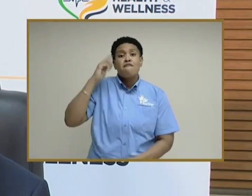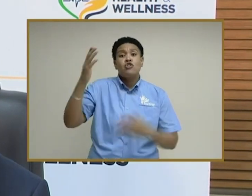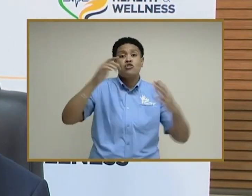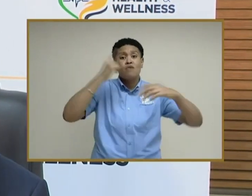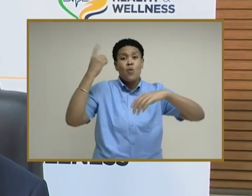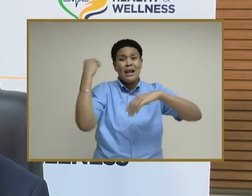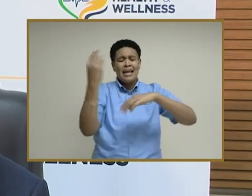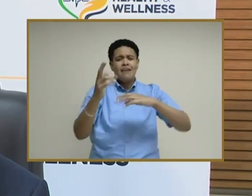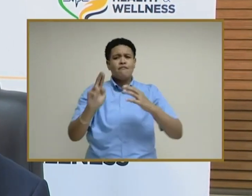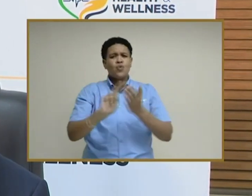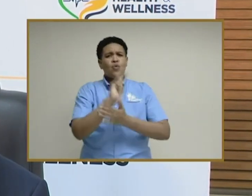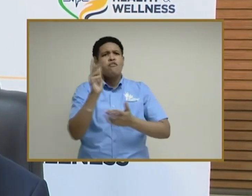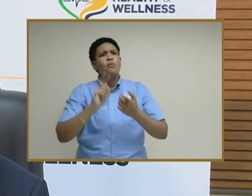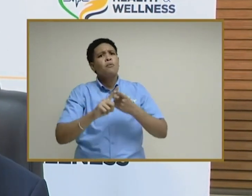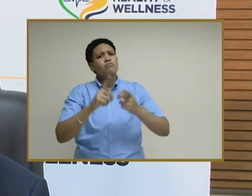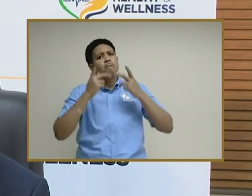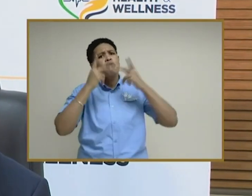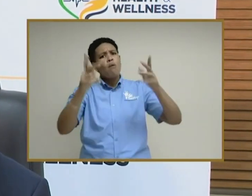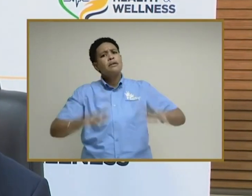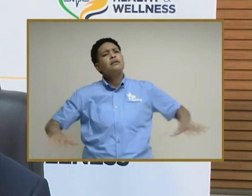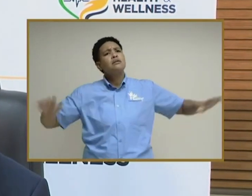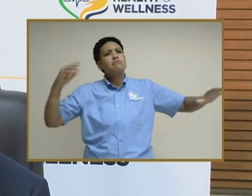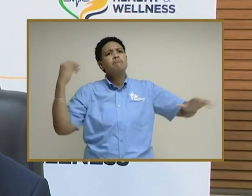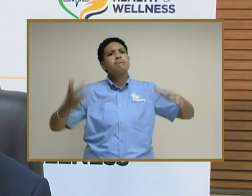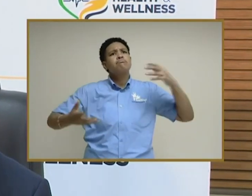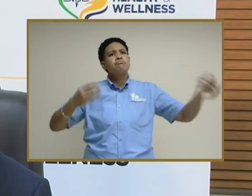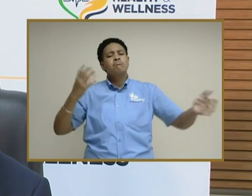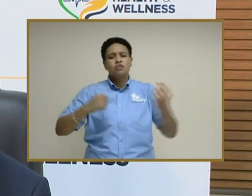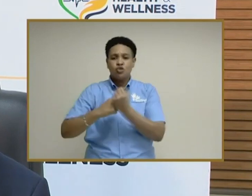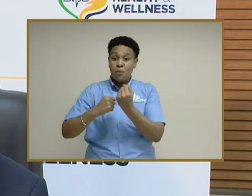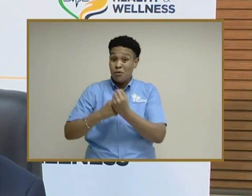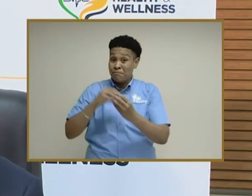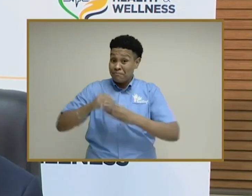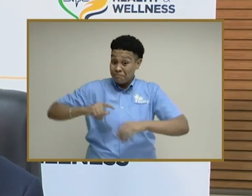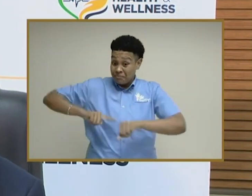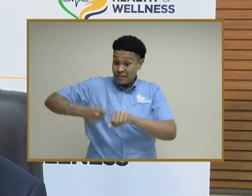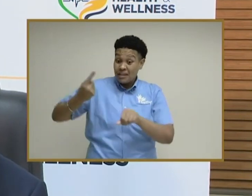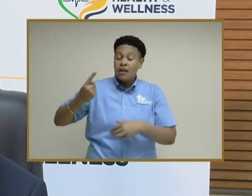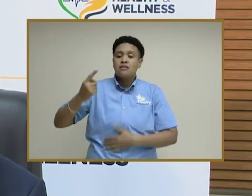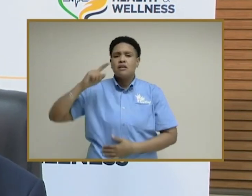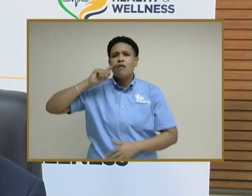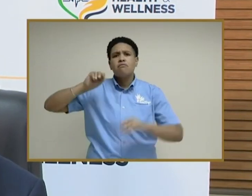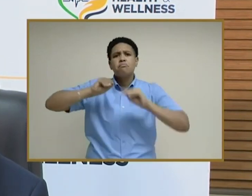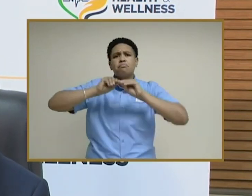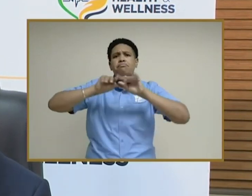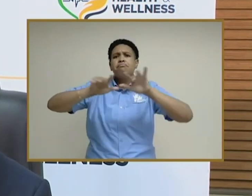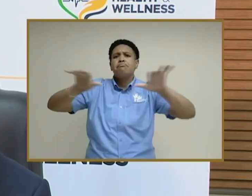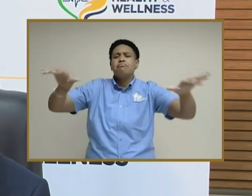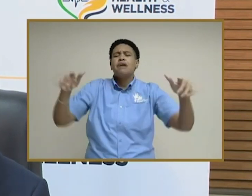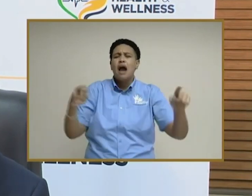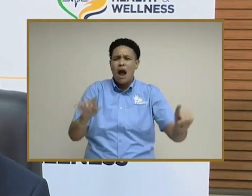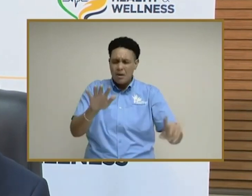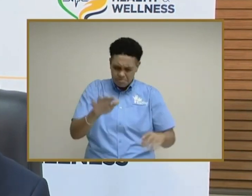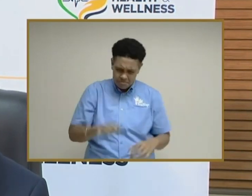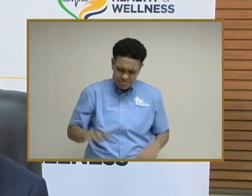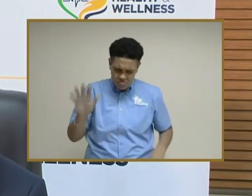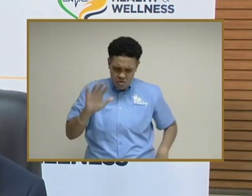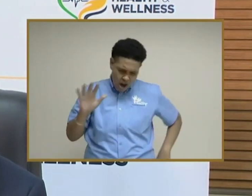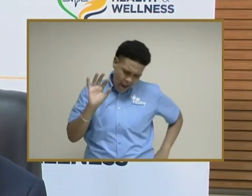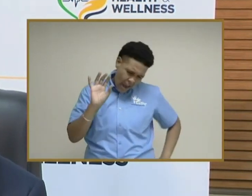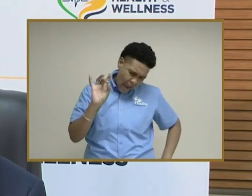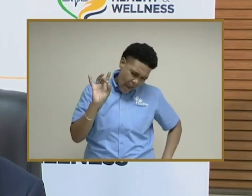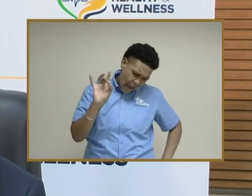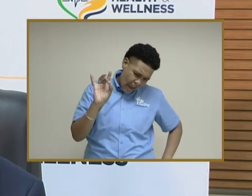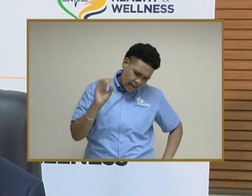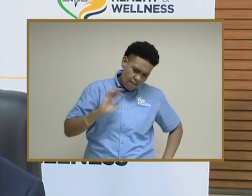university, but to the Jamaican public. In the initial part of the pandemic, about eight